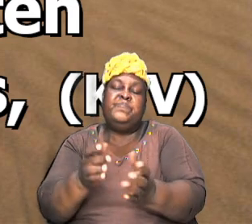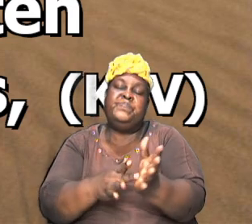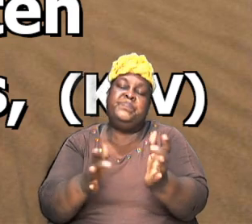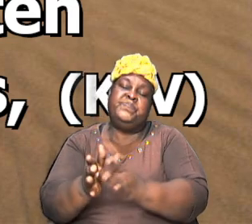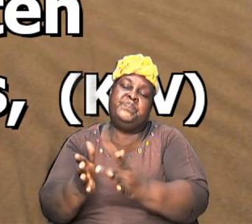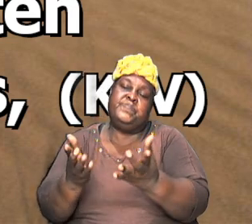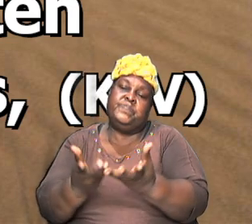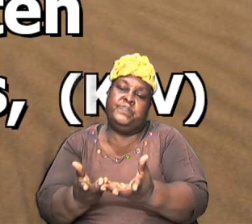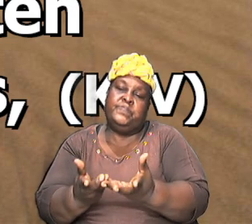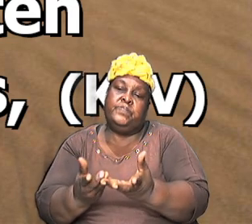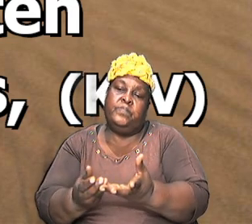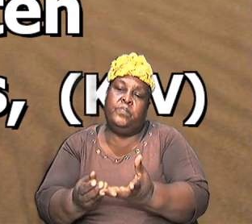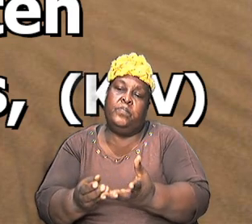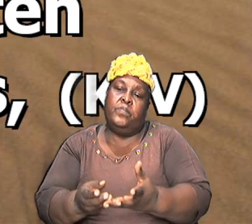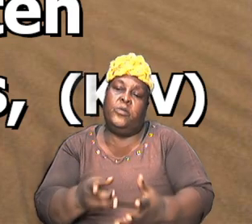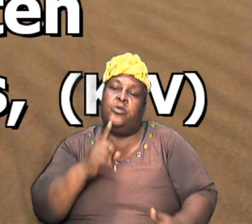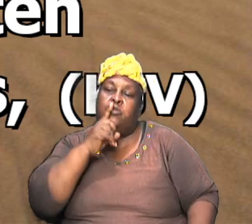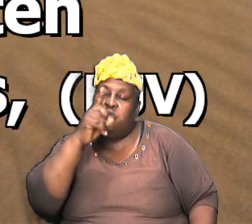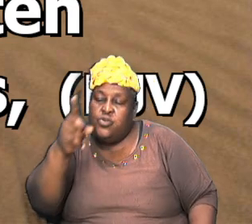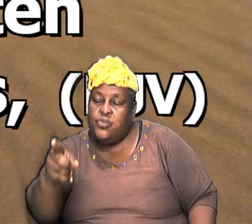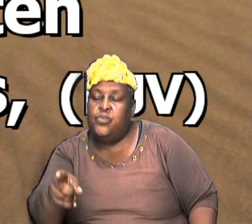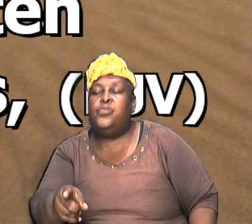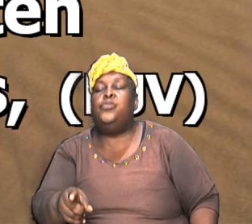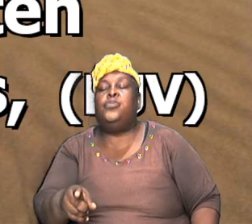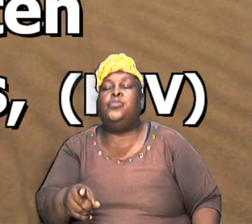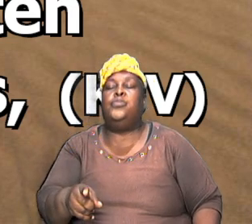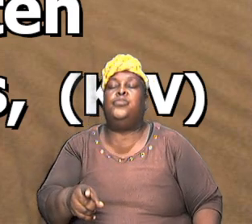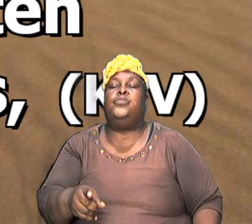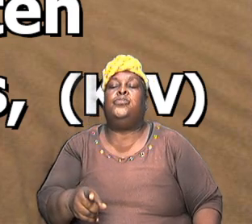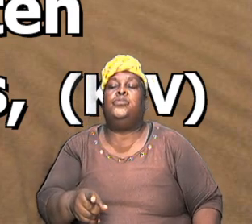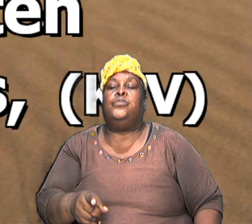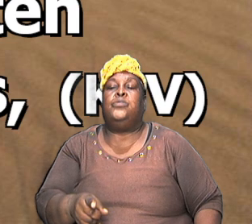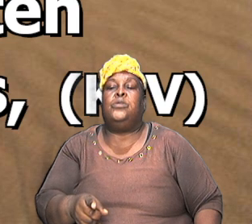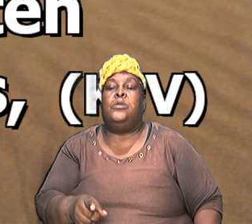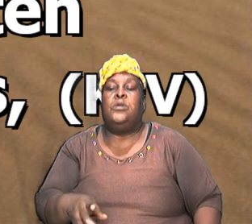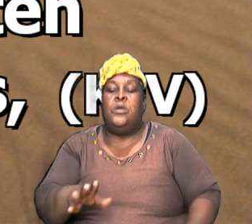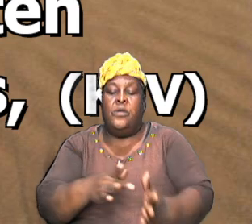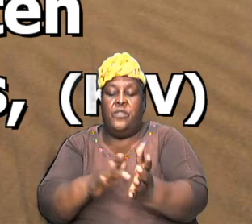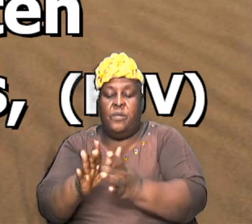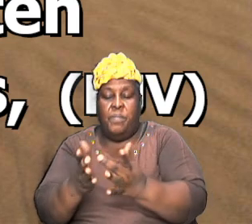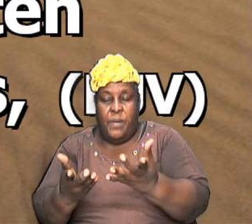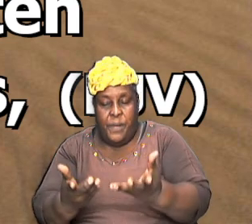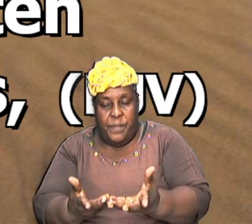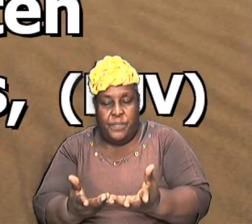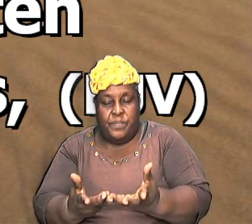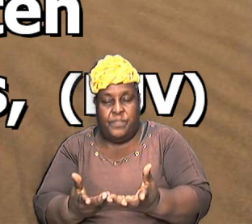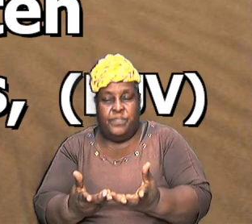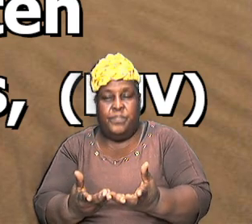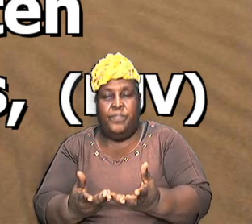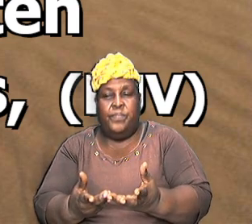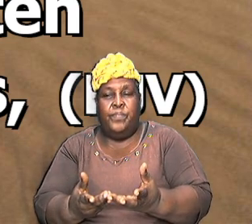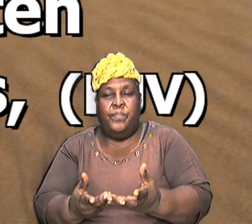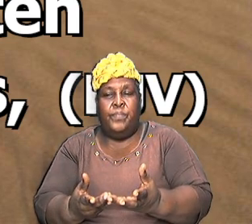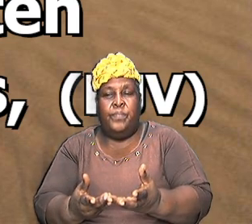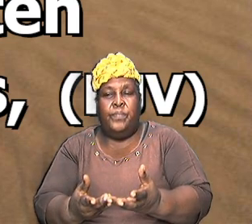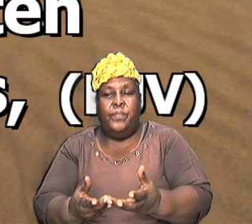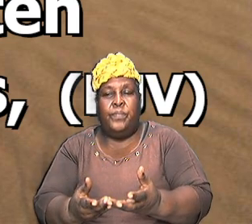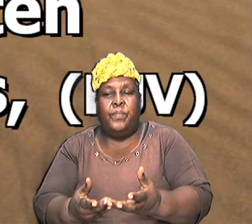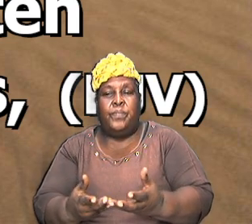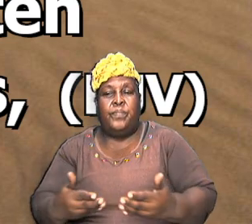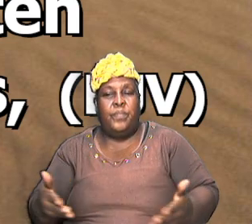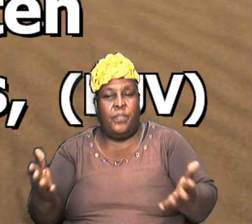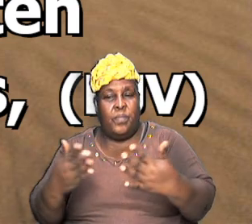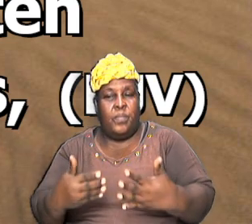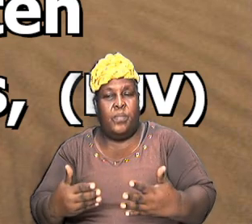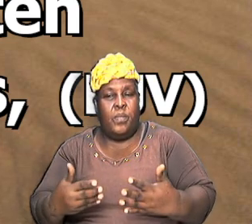but the fact of the matter is saints of God the Bible and in particular here